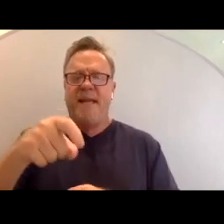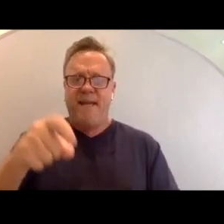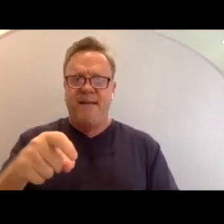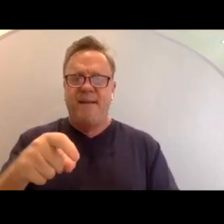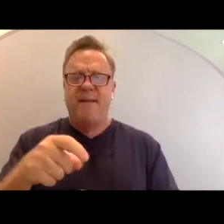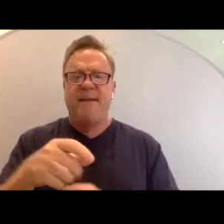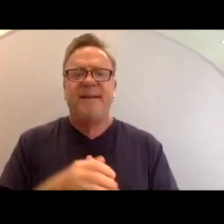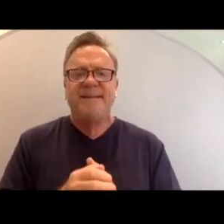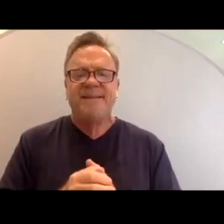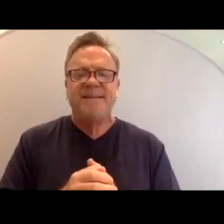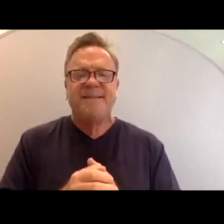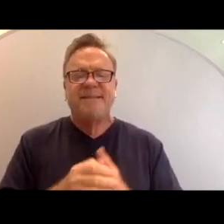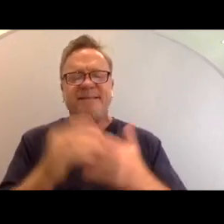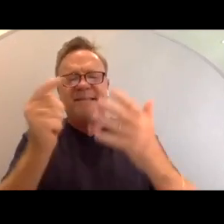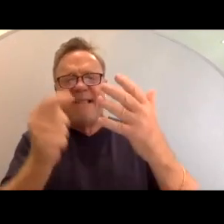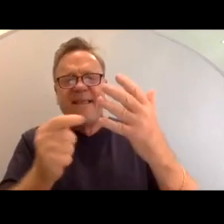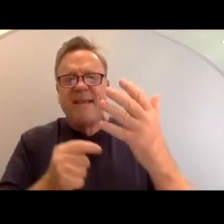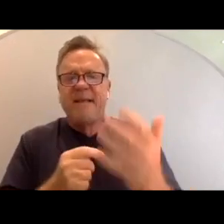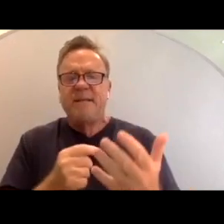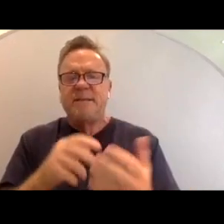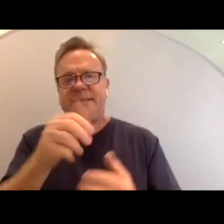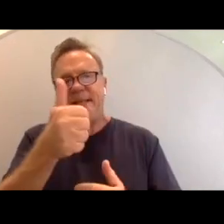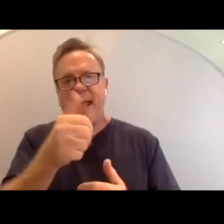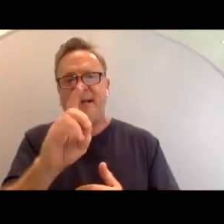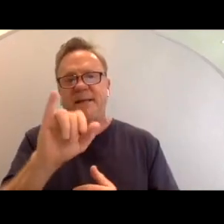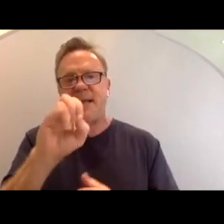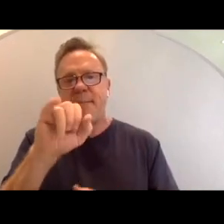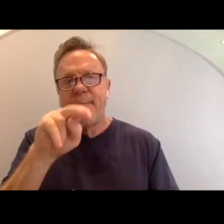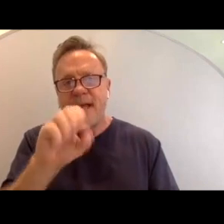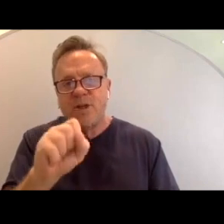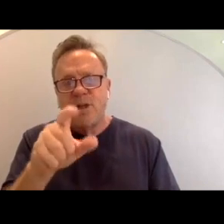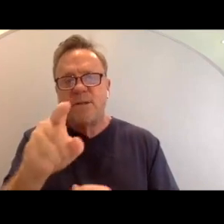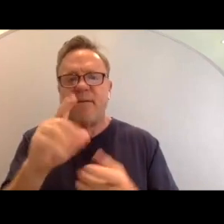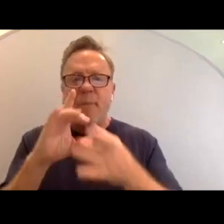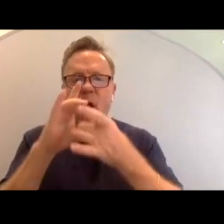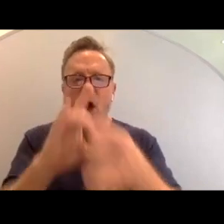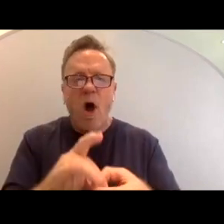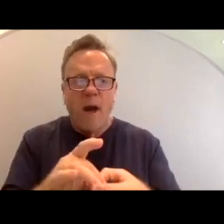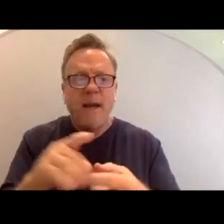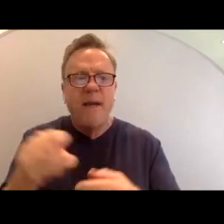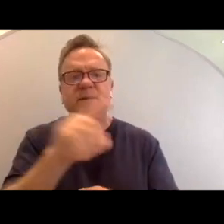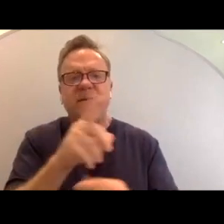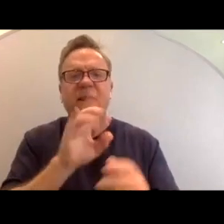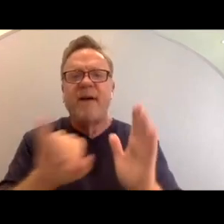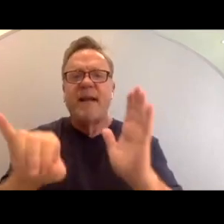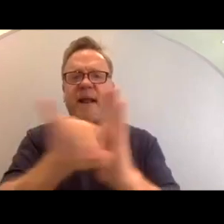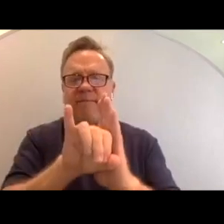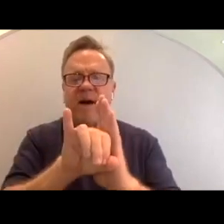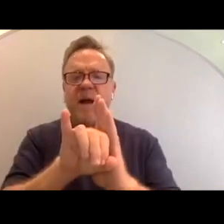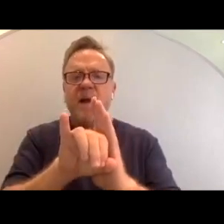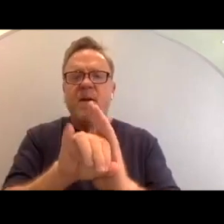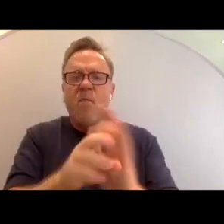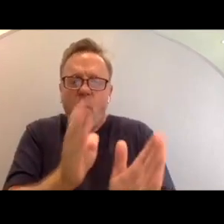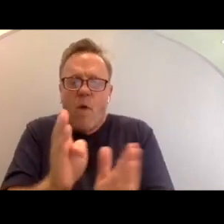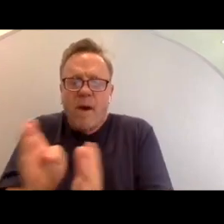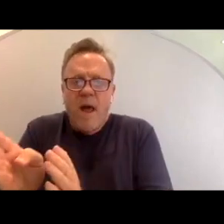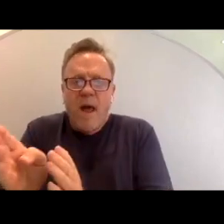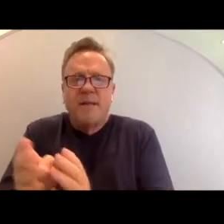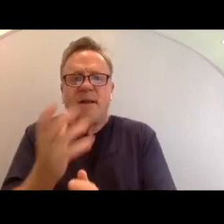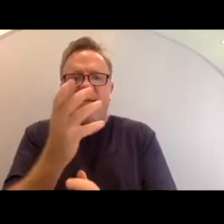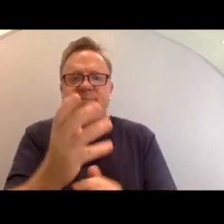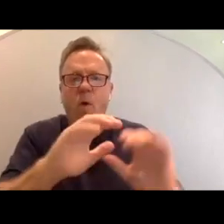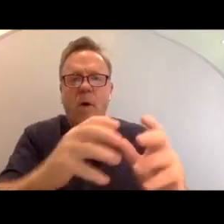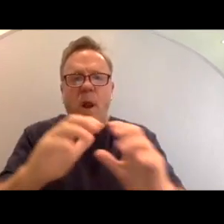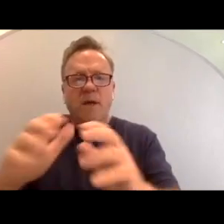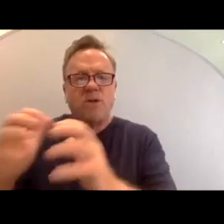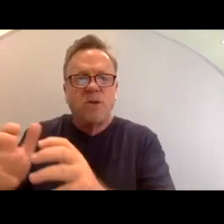So these are, these 10 dimensions of belonging that Eric Carter and colleagues have identified are organized in four clusters,